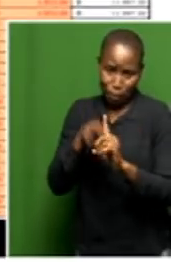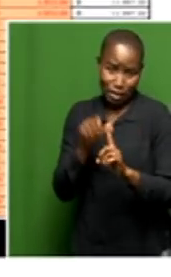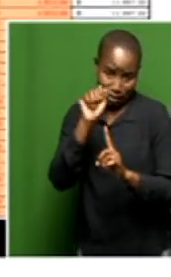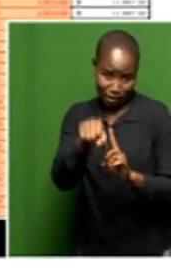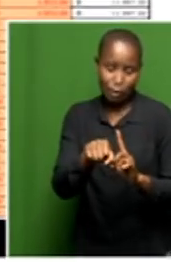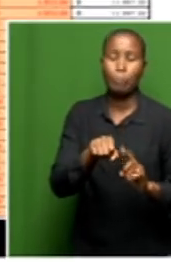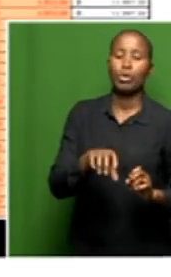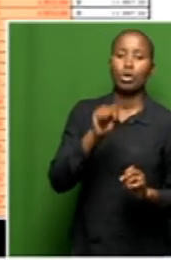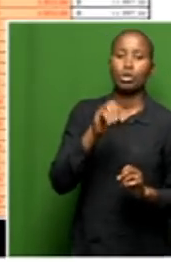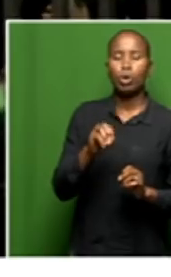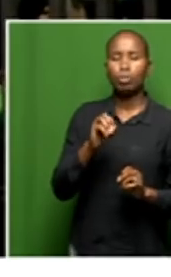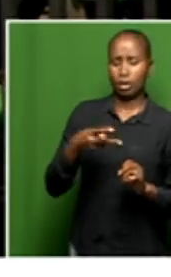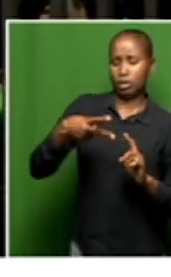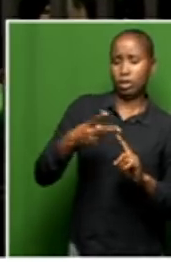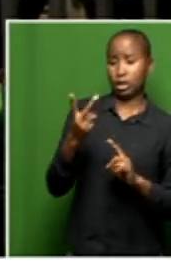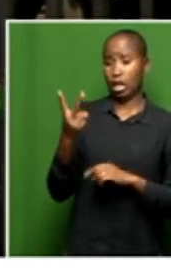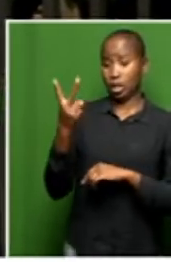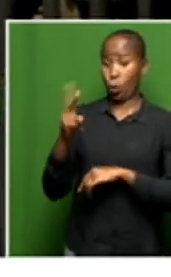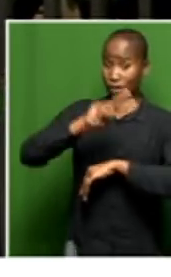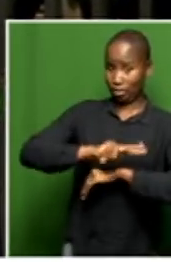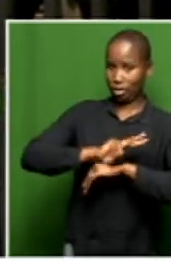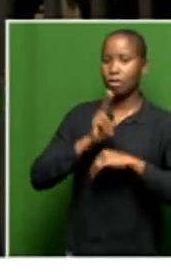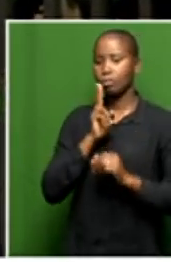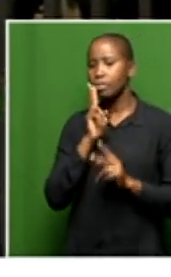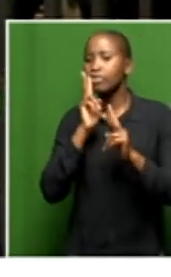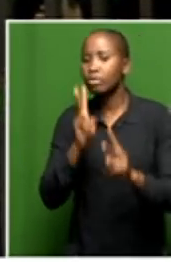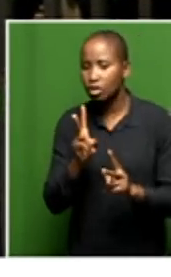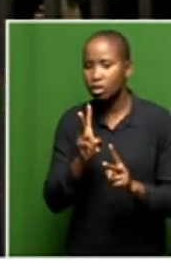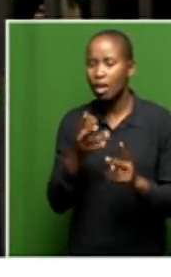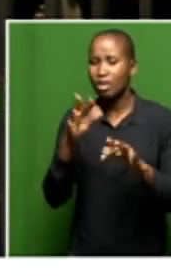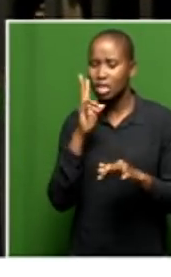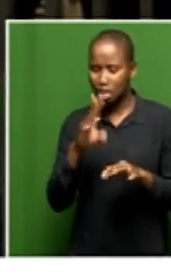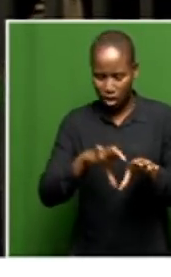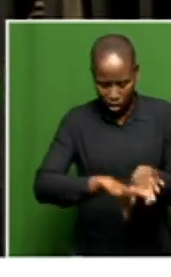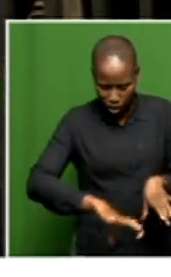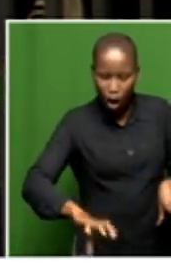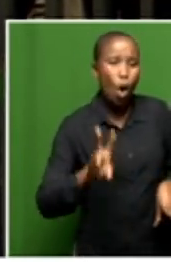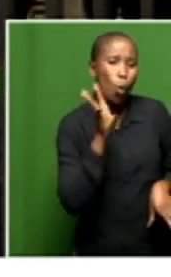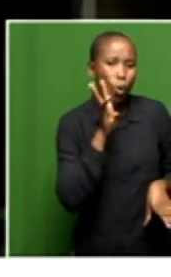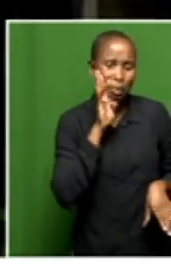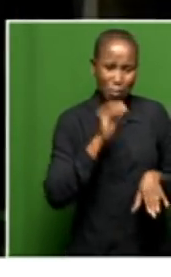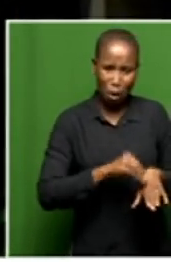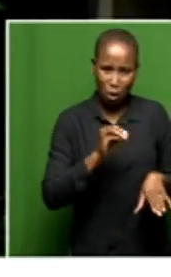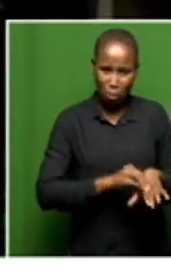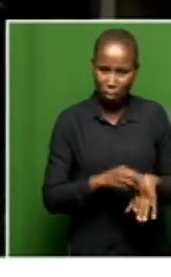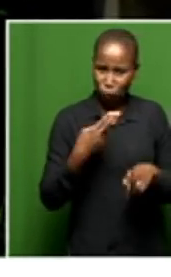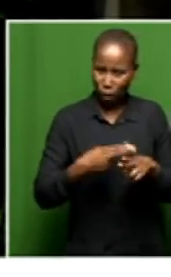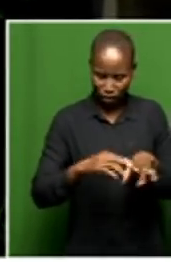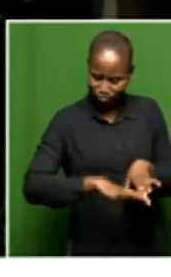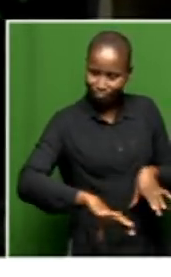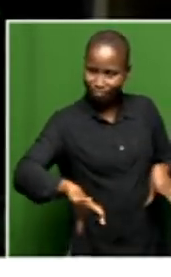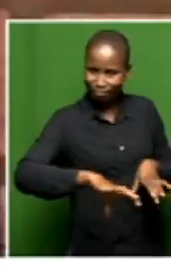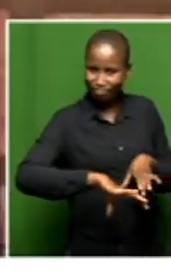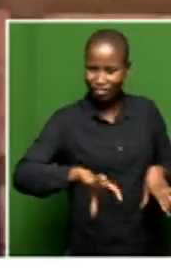on our second visit, we saw some drainage problems, some beds in the